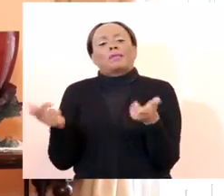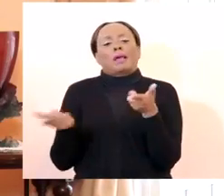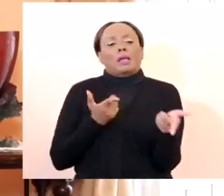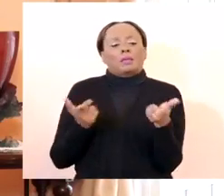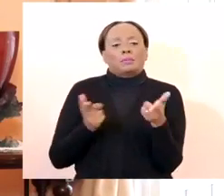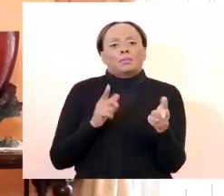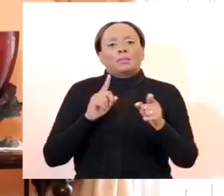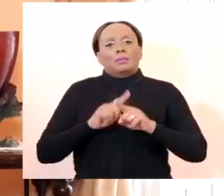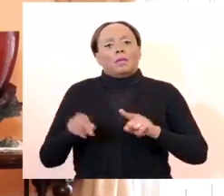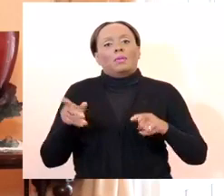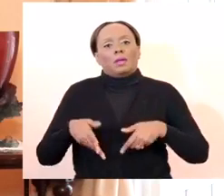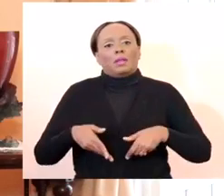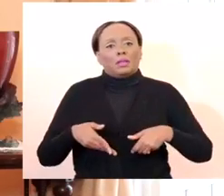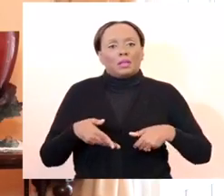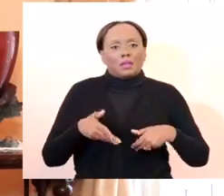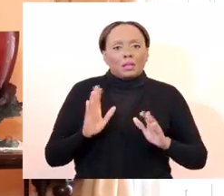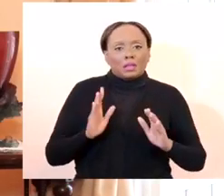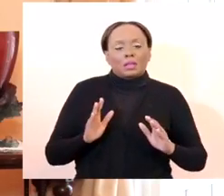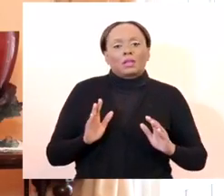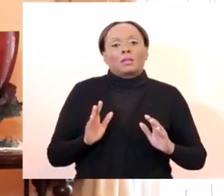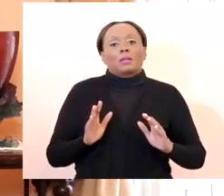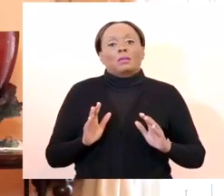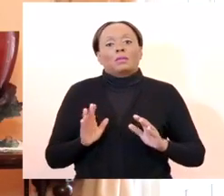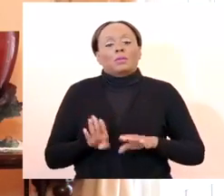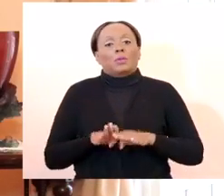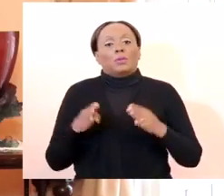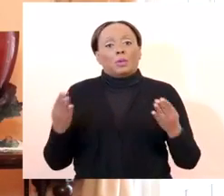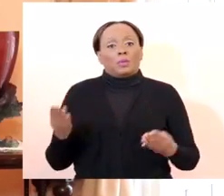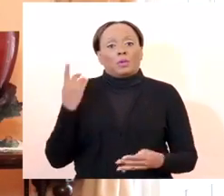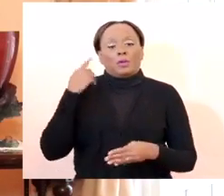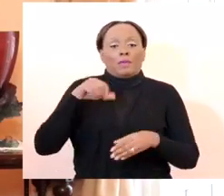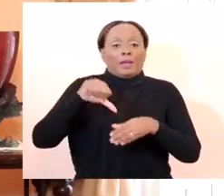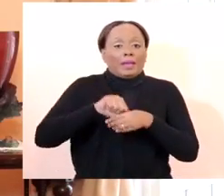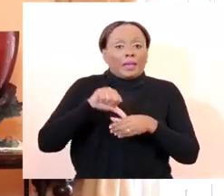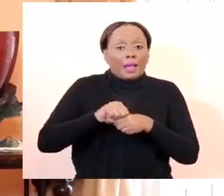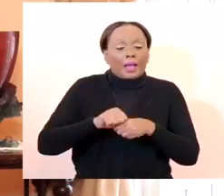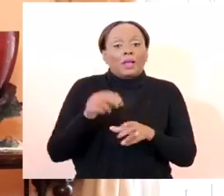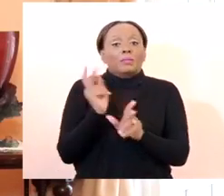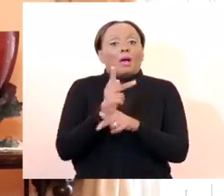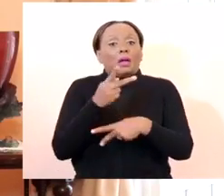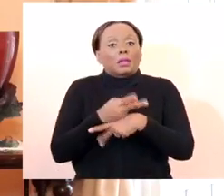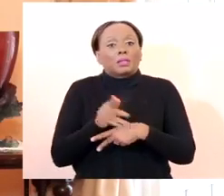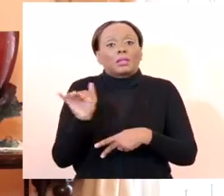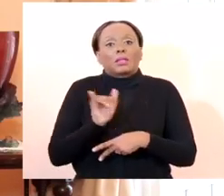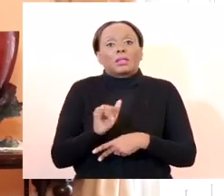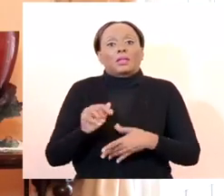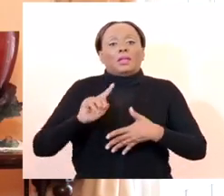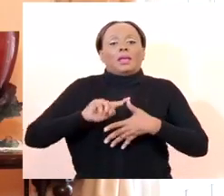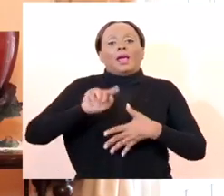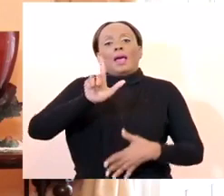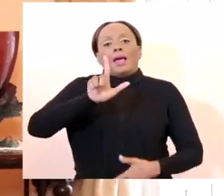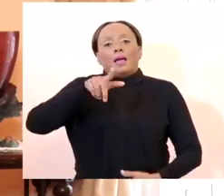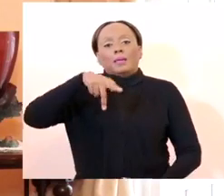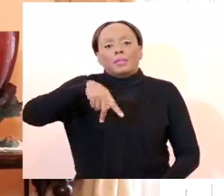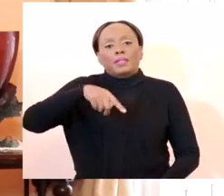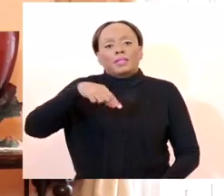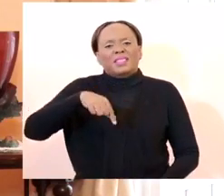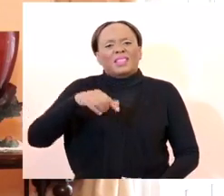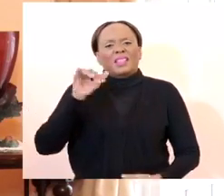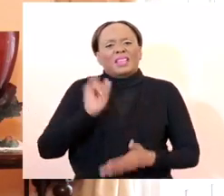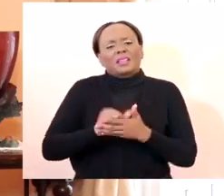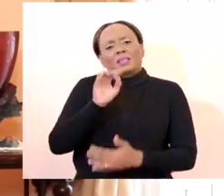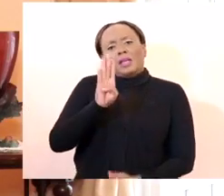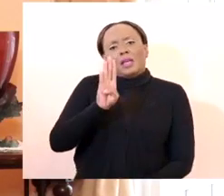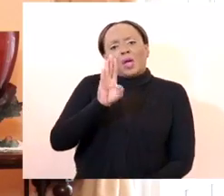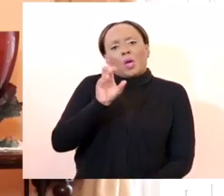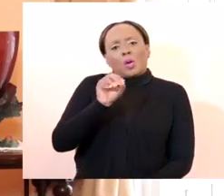for the sale of products relating to motor vehicles, petroleum products, including LPG. We call it bottled gas.